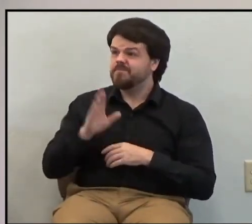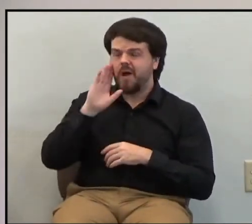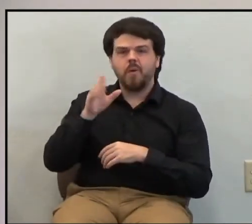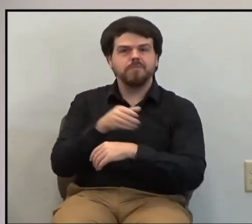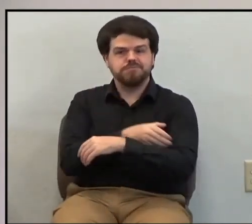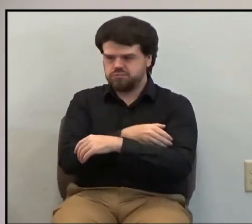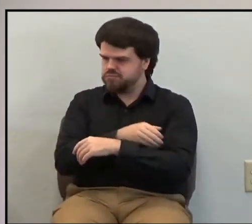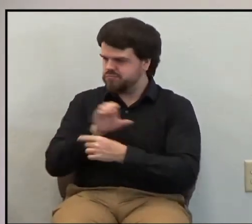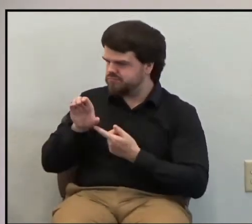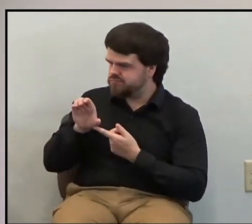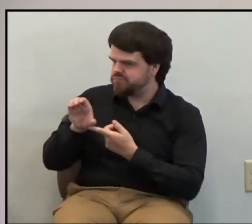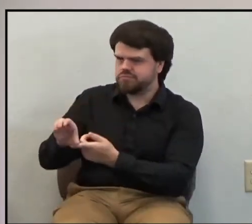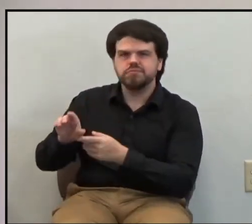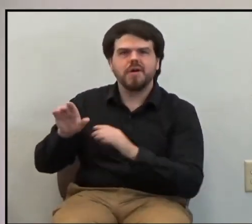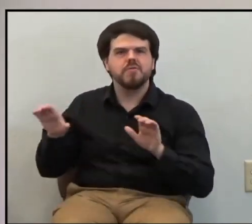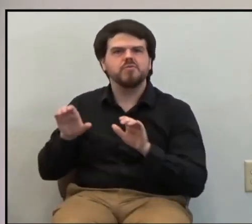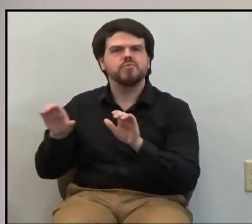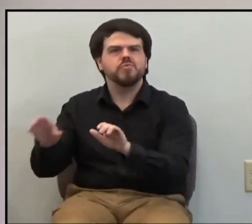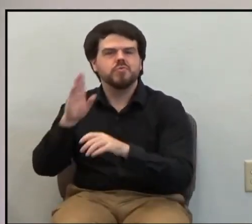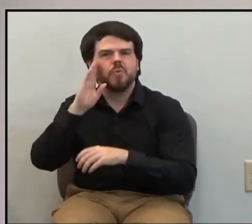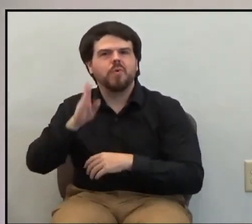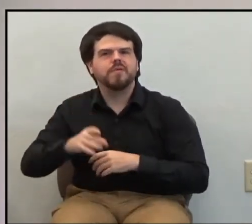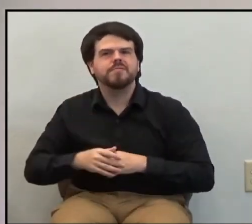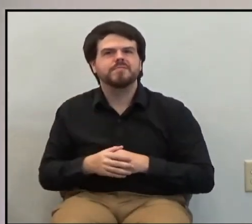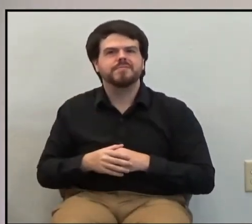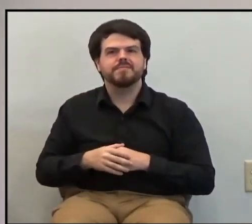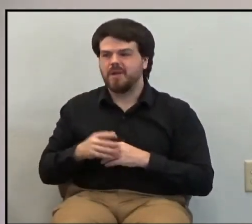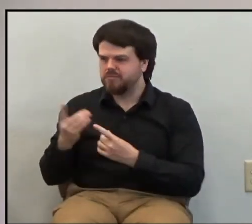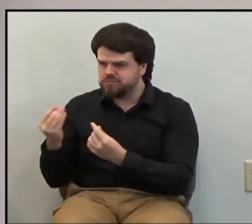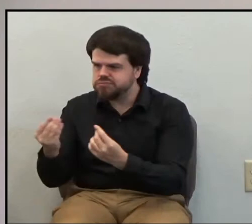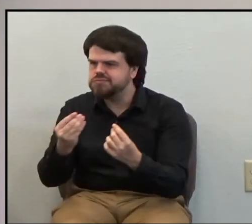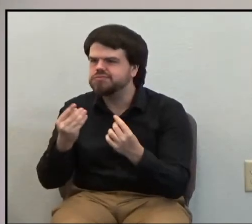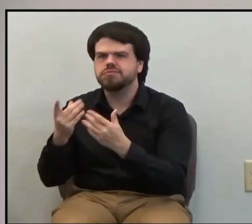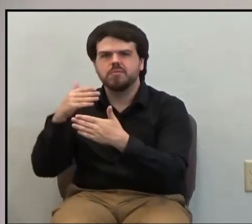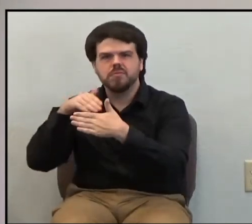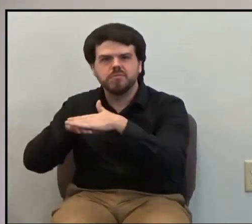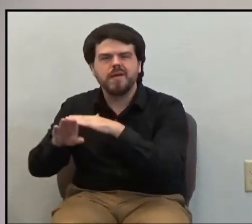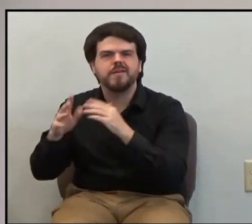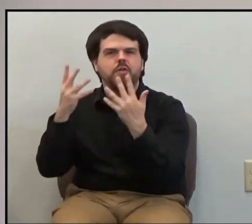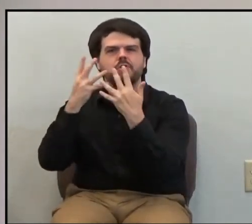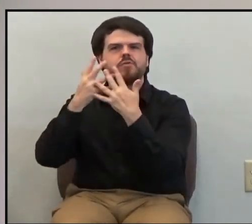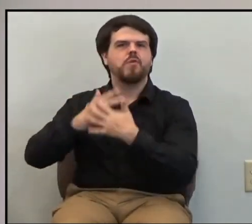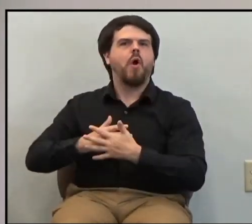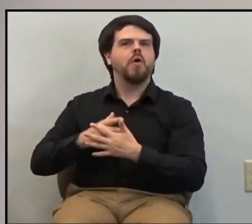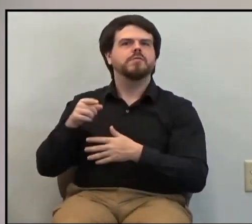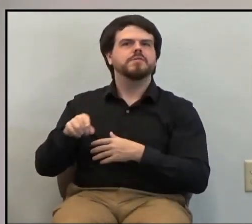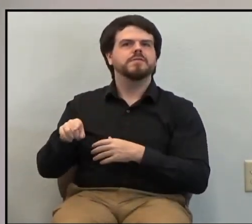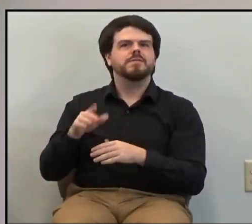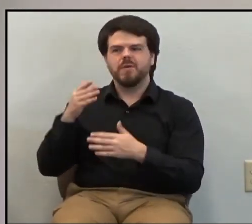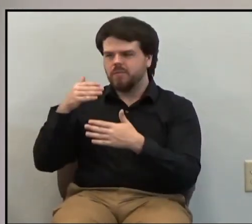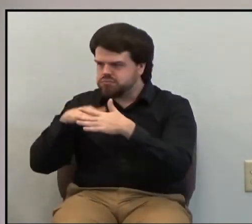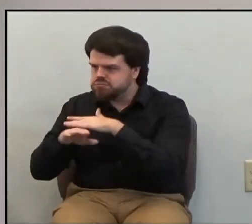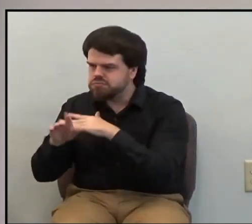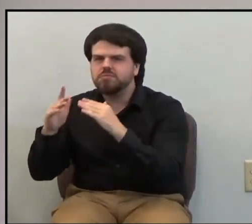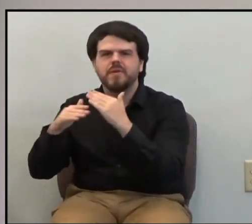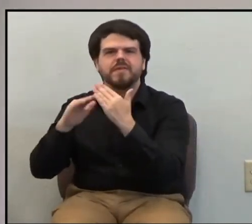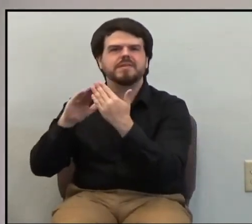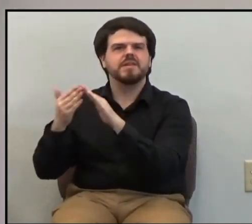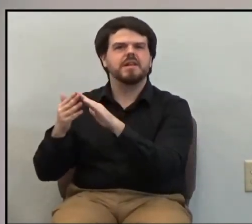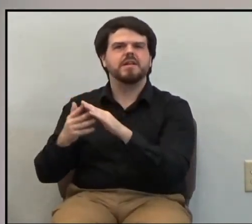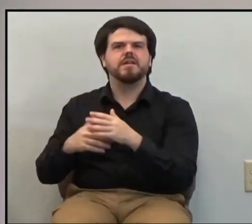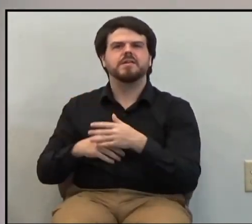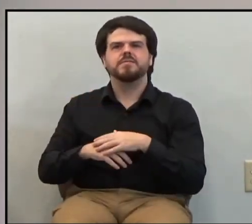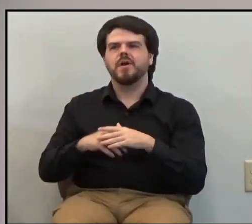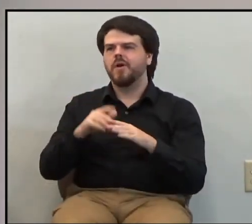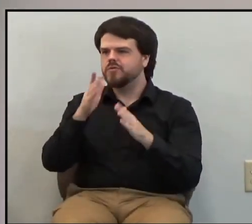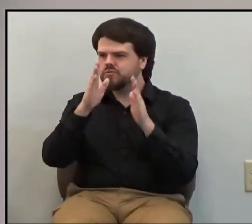use. And he went into the darkness. He went into the city. He went door to door